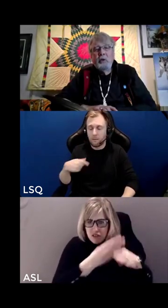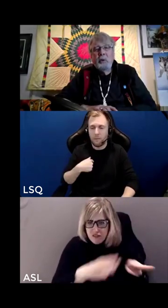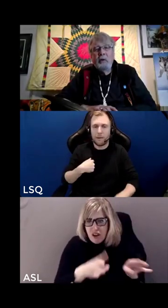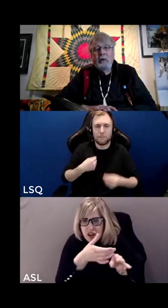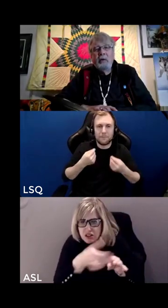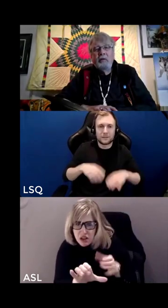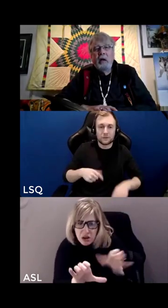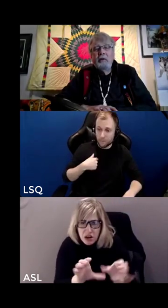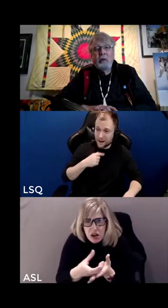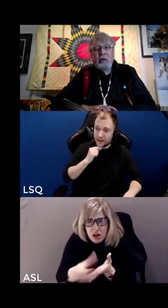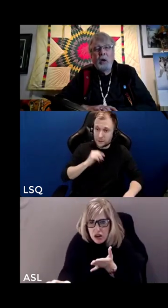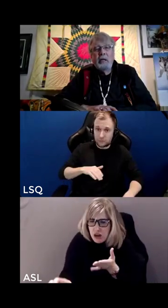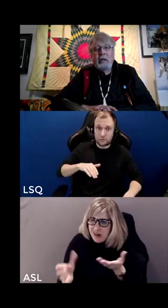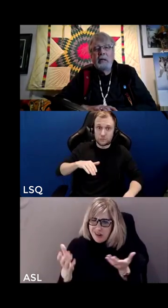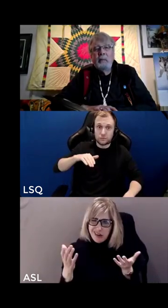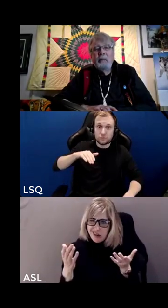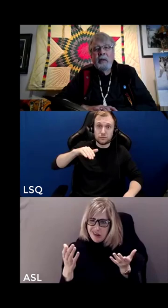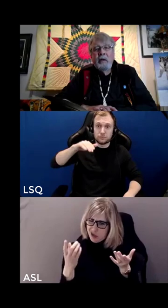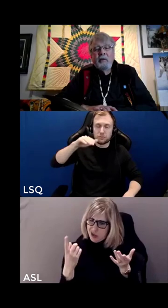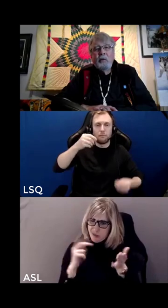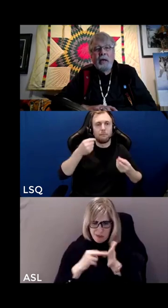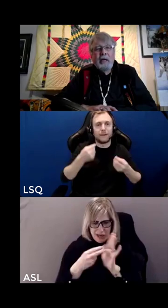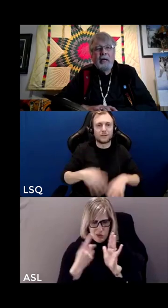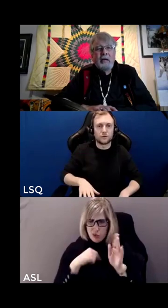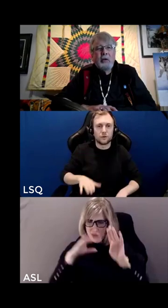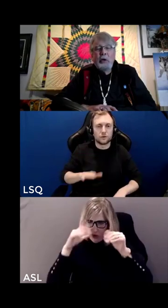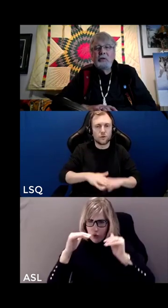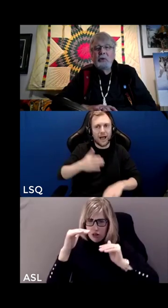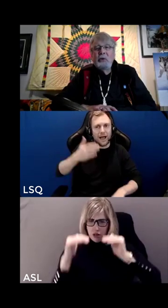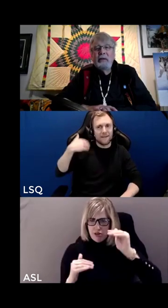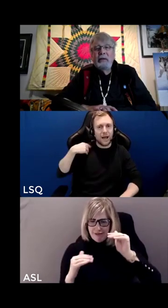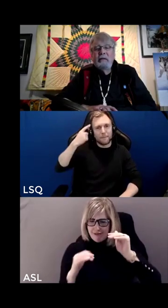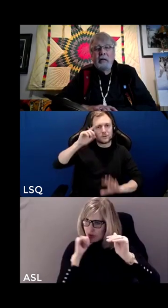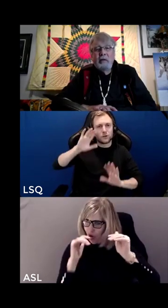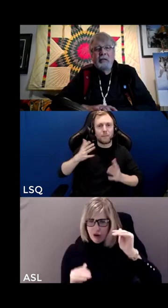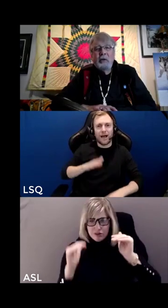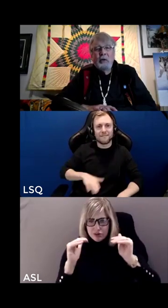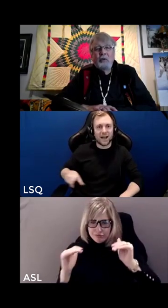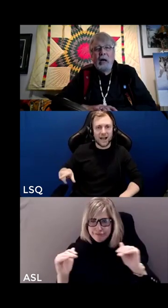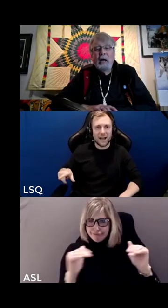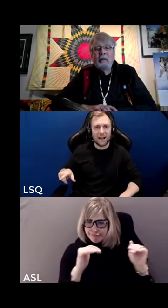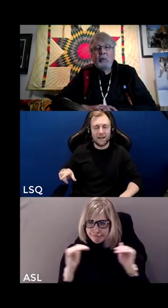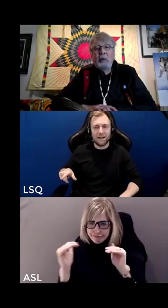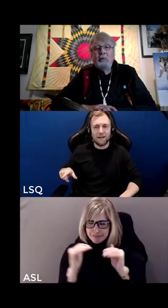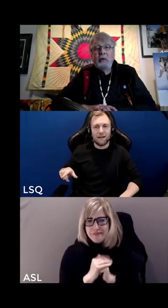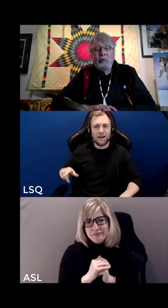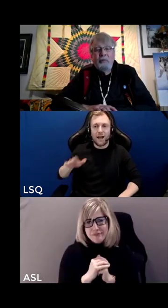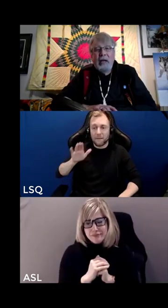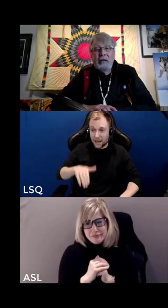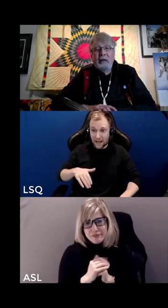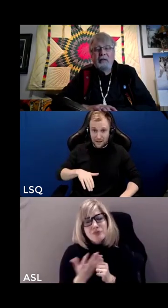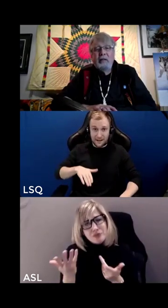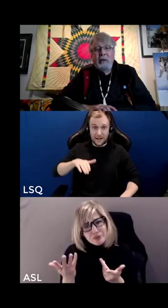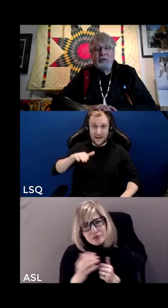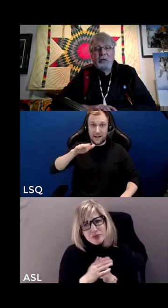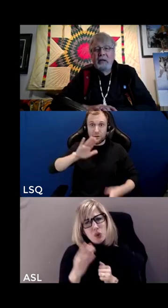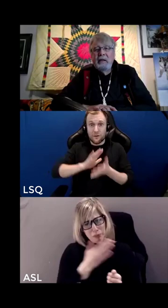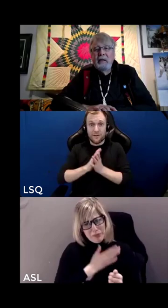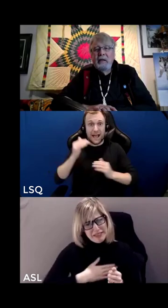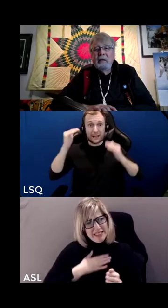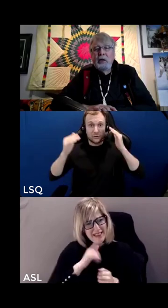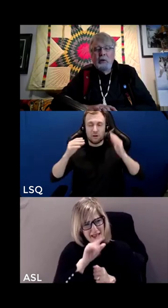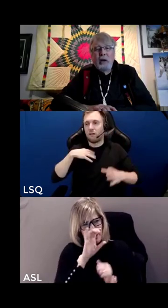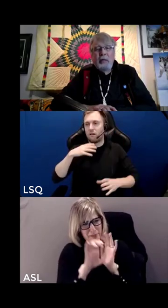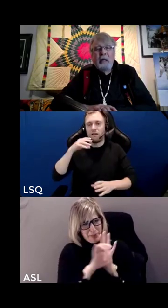in the world around us not to equality so i encourage you to consider those thoughts to reflect on this image